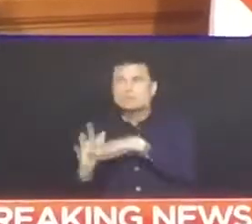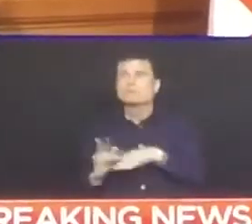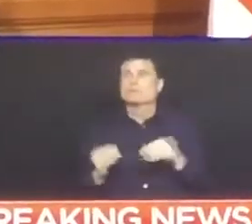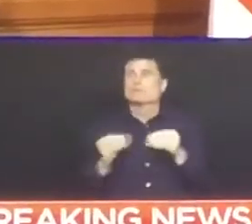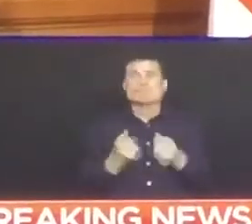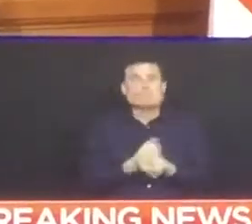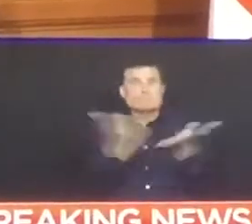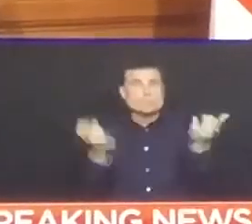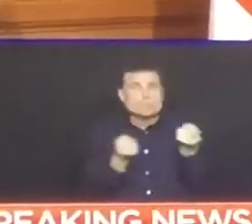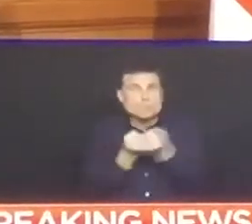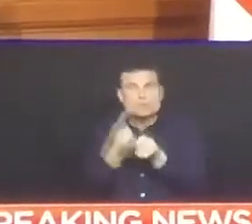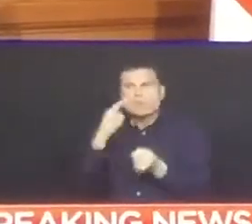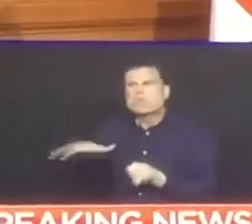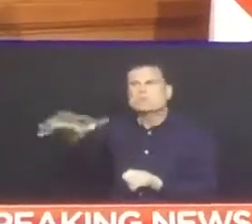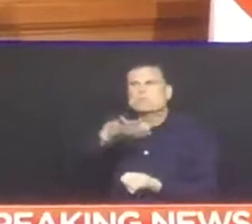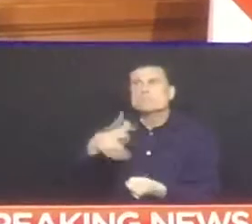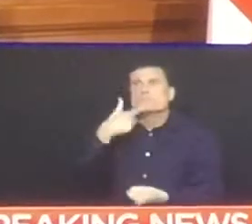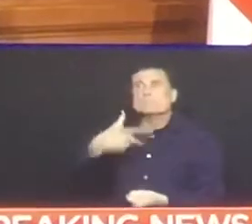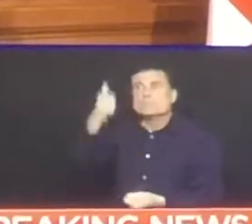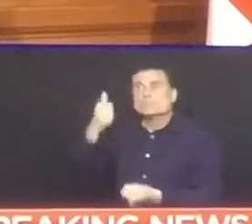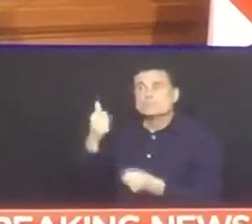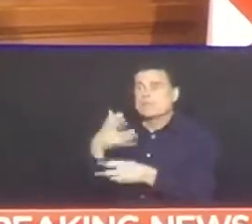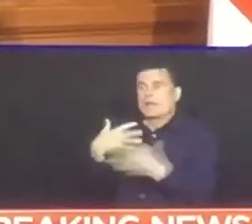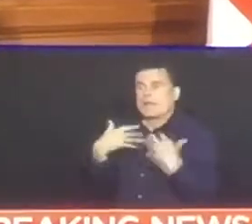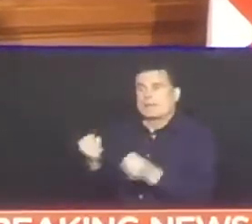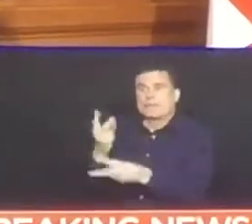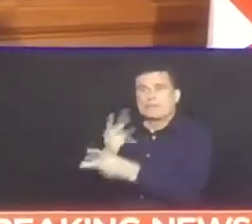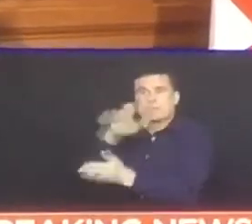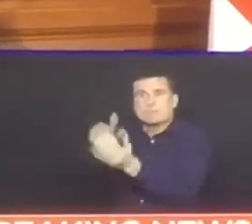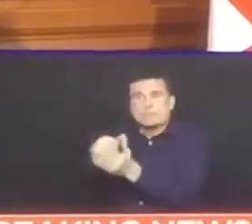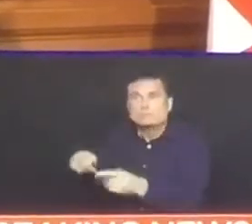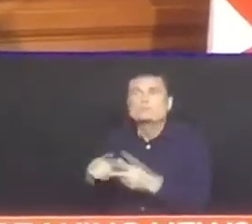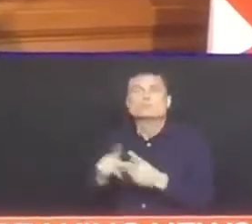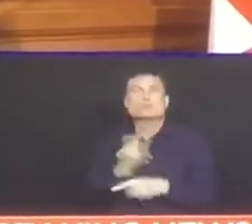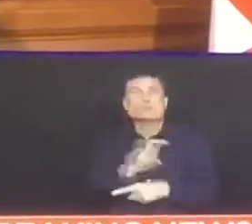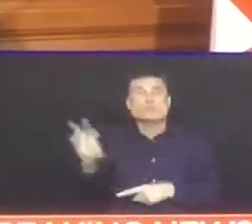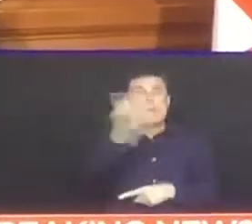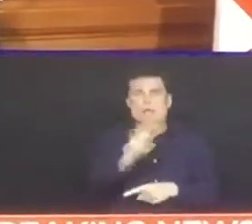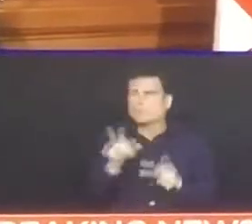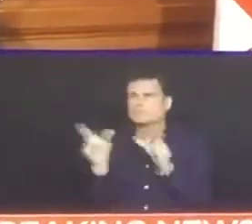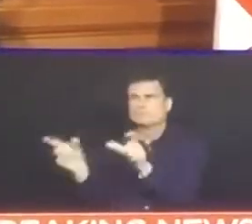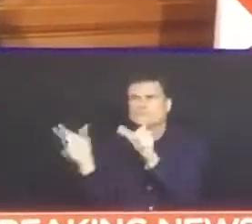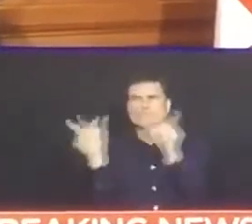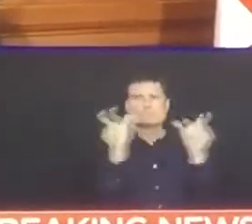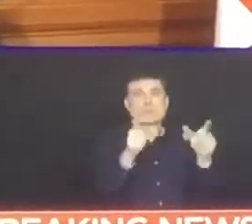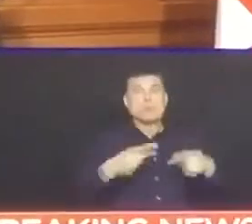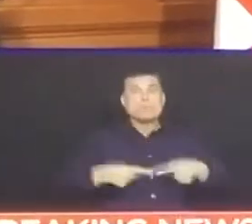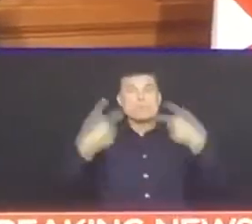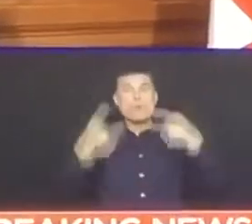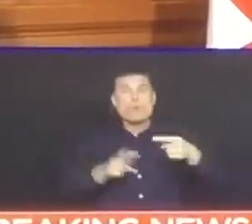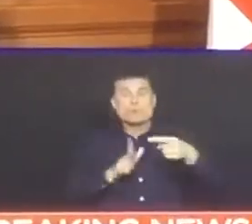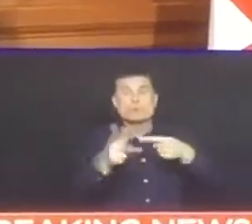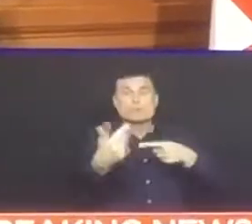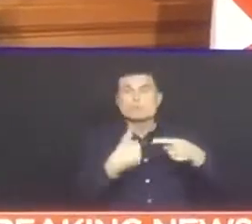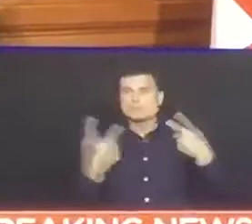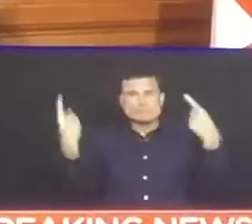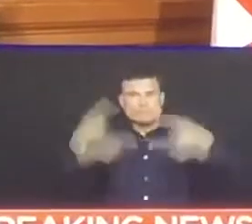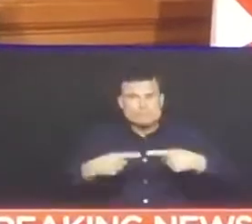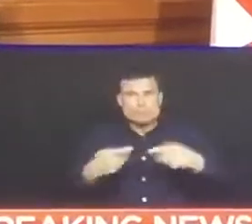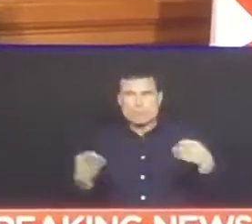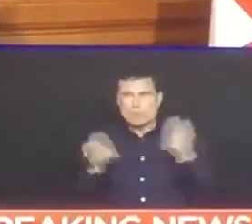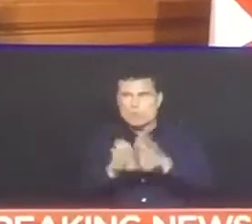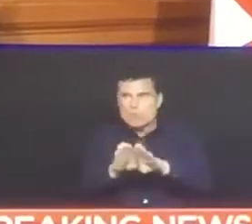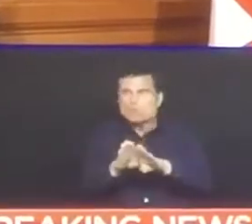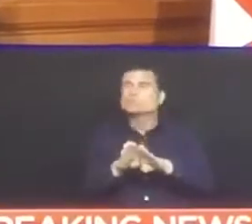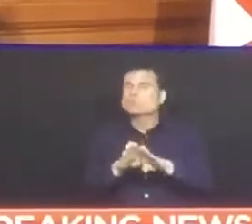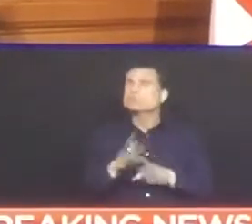measures to keep people safe. But we have some very tough days. Families are mourning the deaths of 24 British